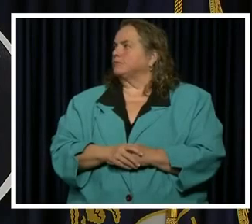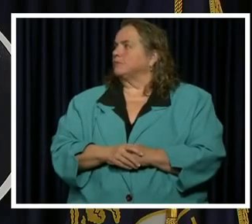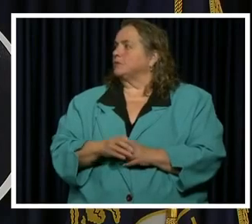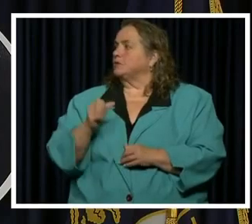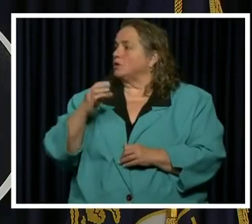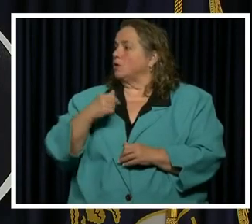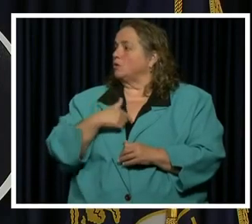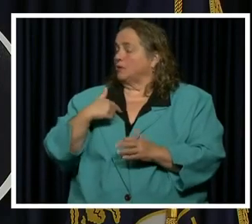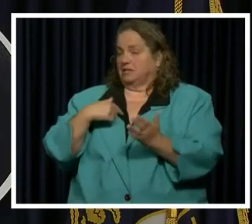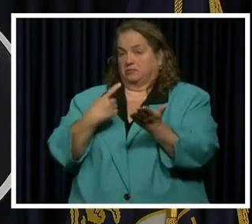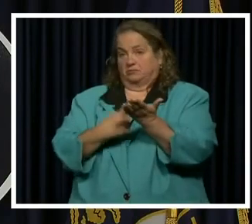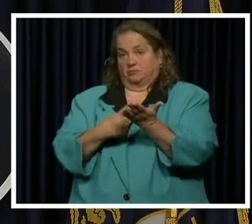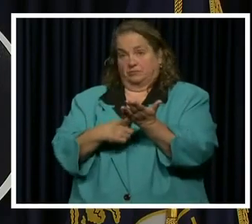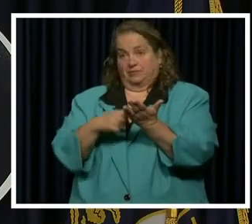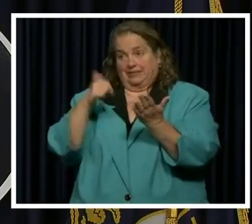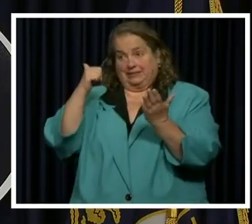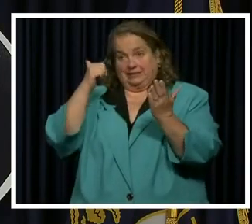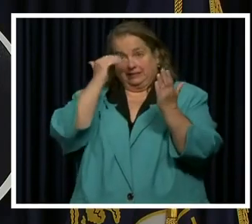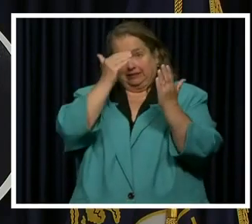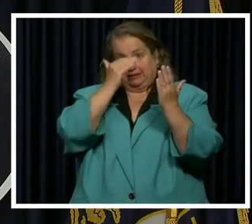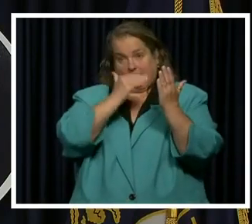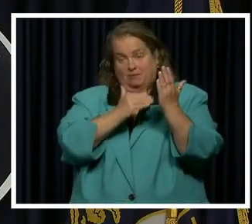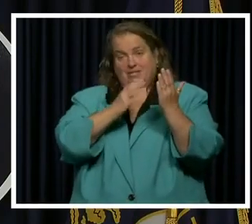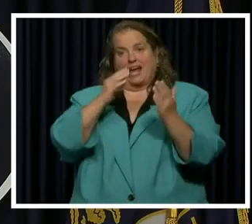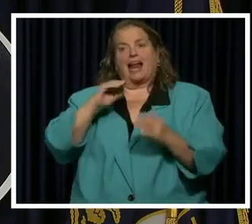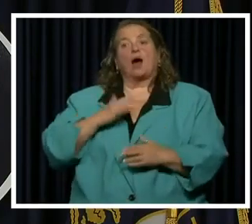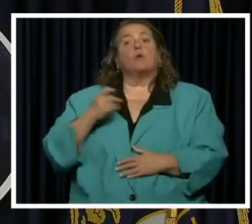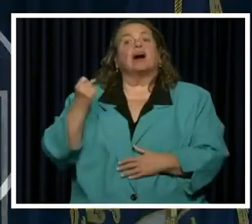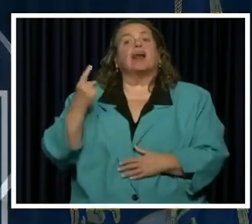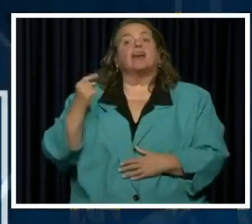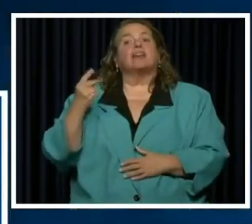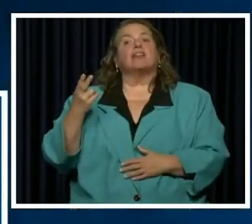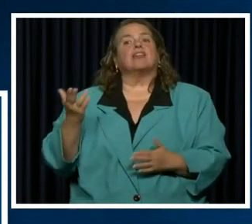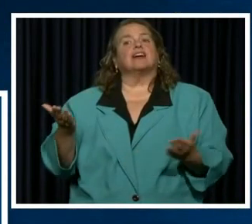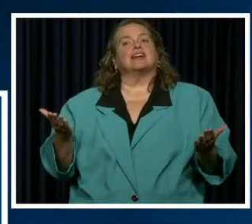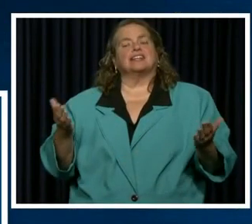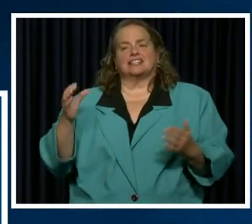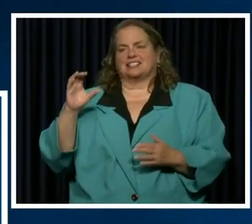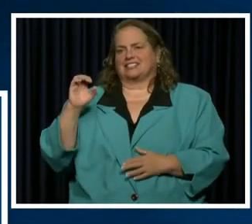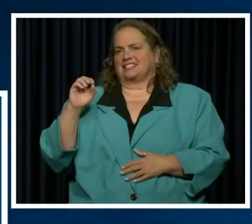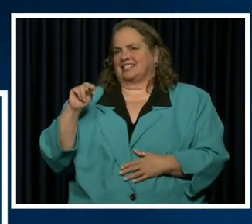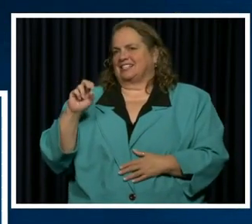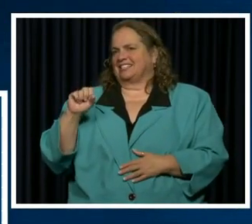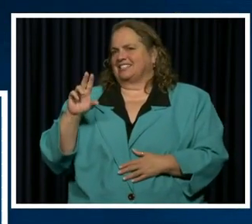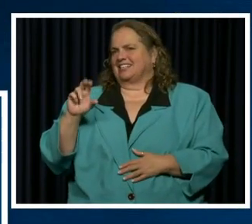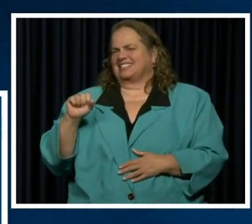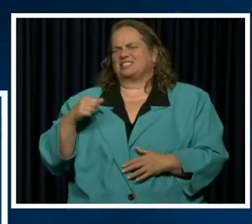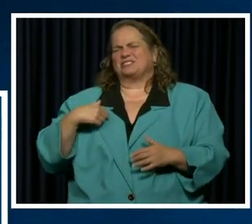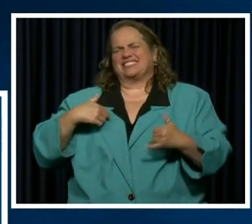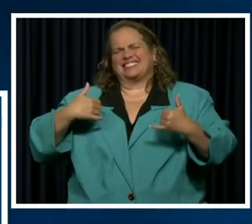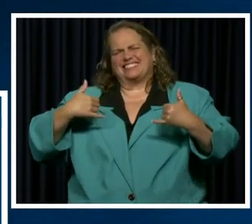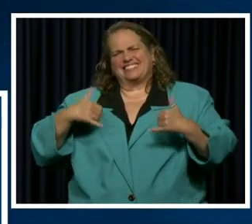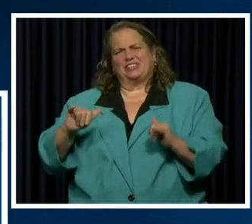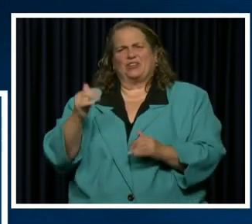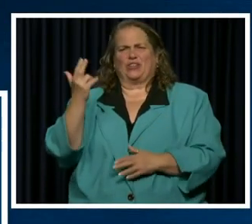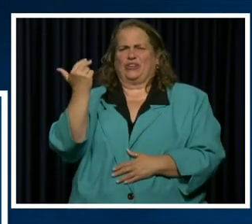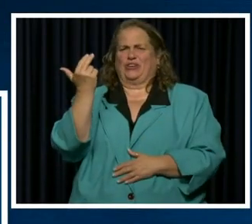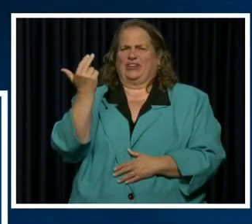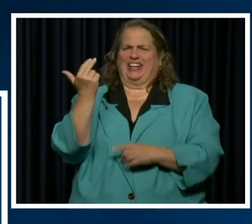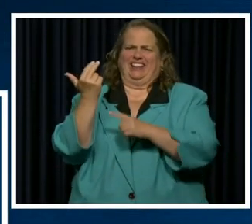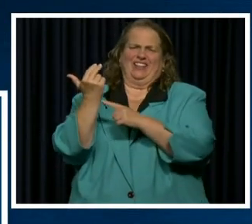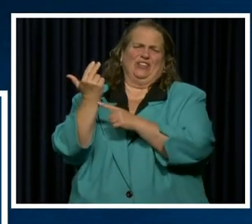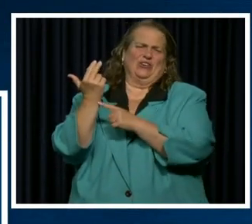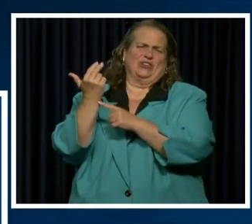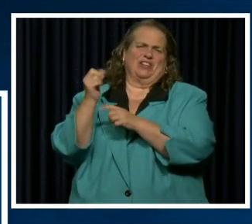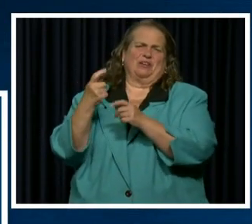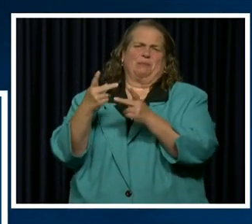the 10 steps and we talk about our 11th. Fill out your census. We're still in 13th place. I don't